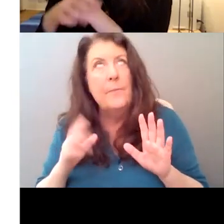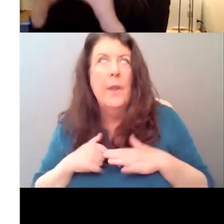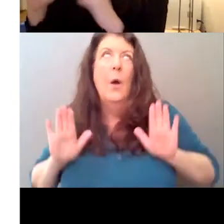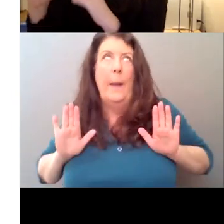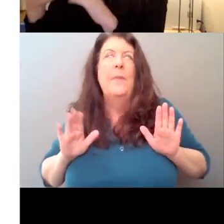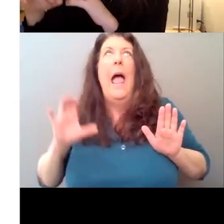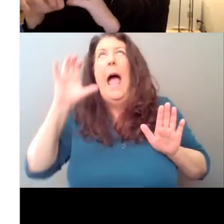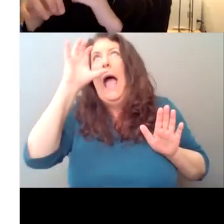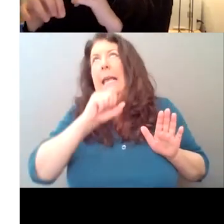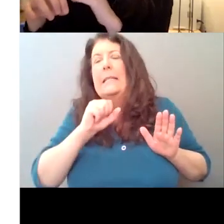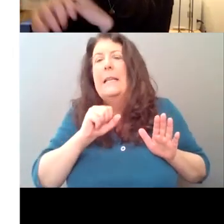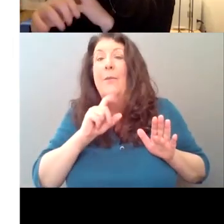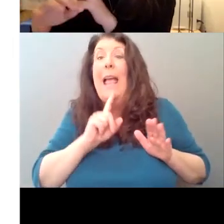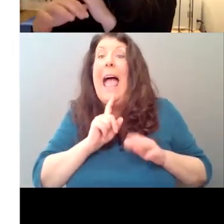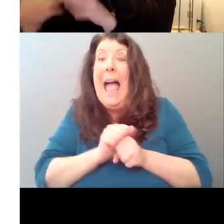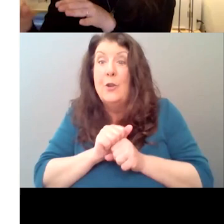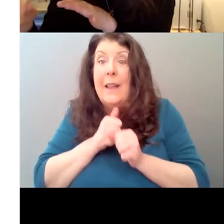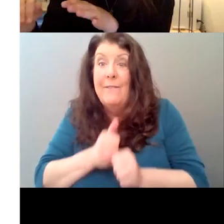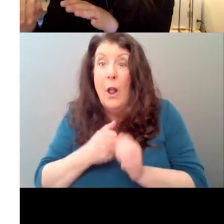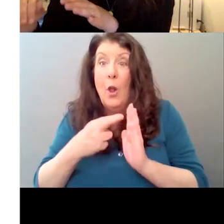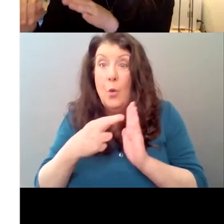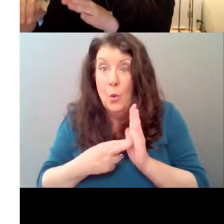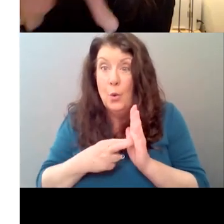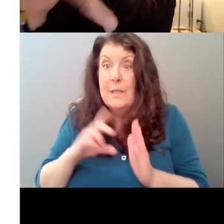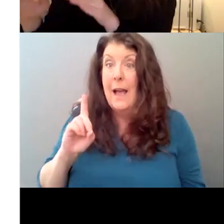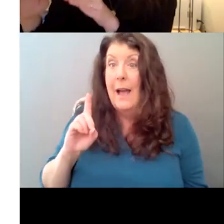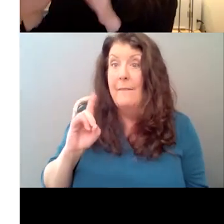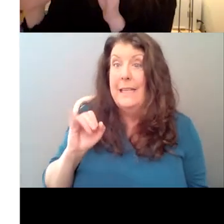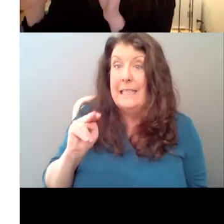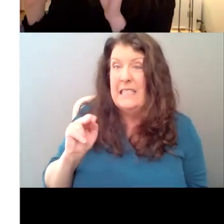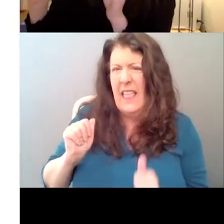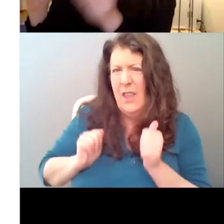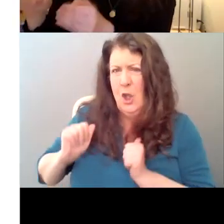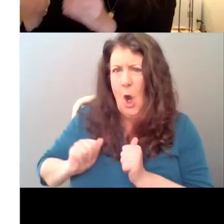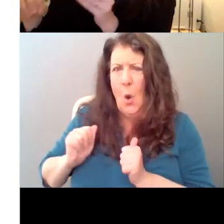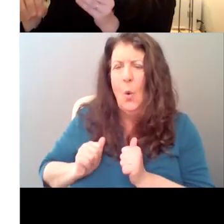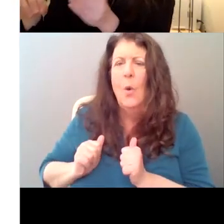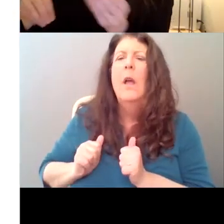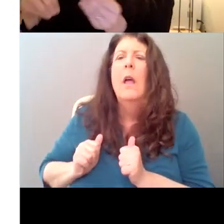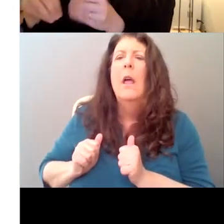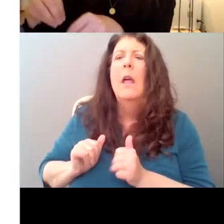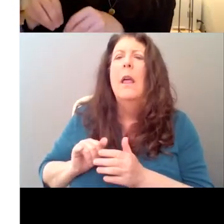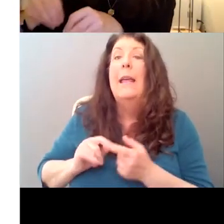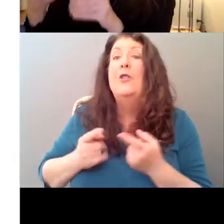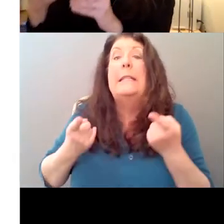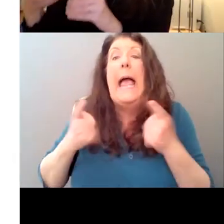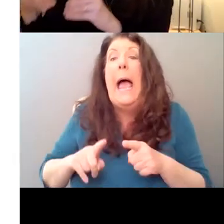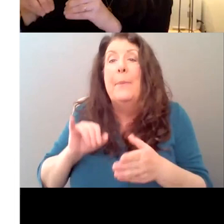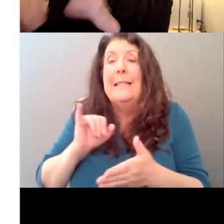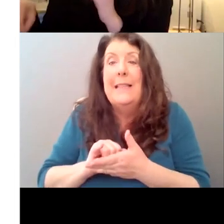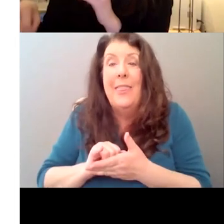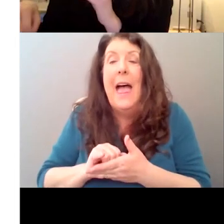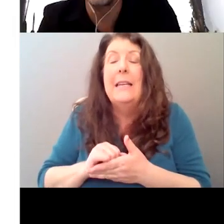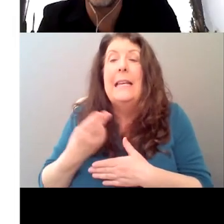suppose if going by the actual rules of Dickinson, it's just a coincidence that Lavinia happens to say the exact dialogue that Richard Gere will one